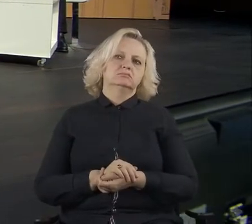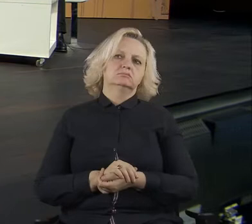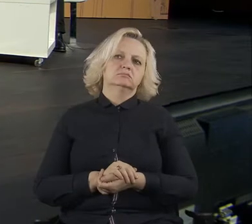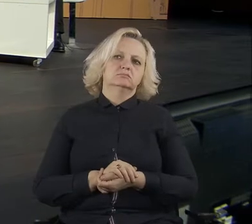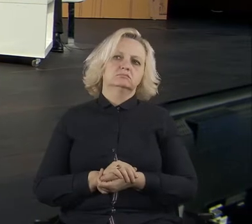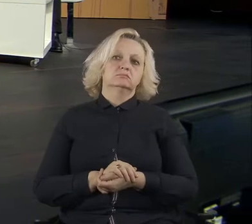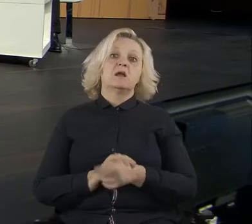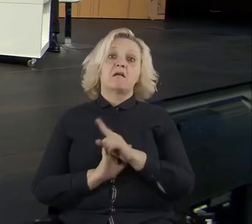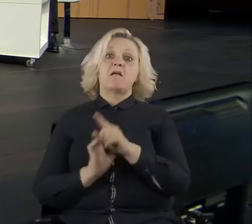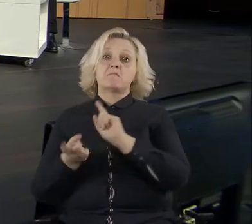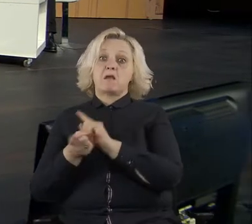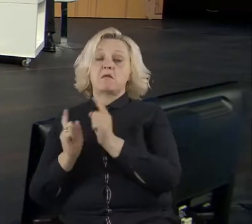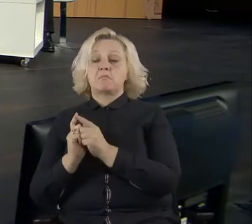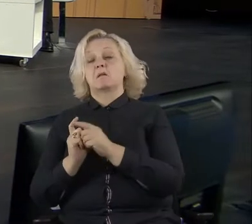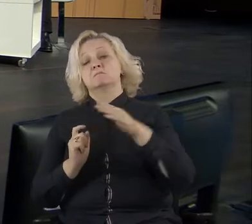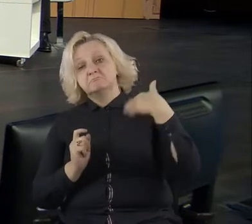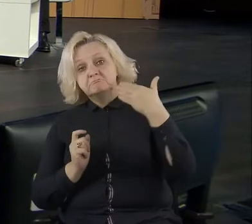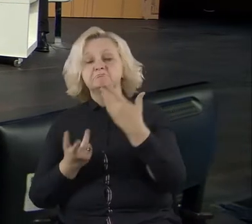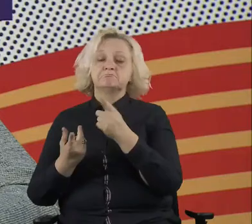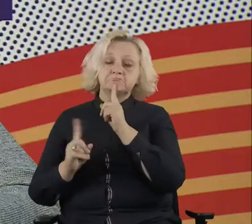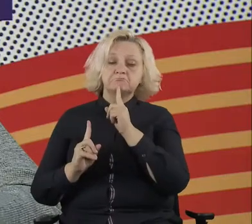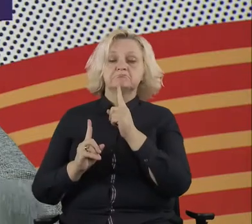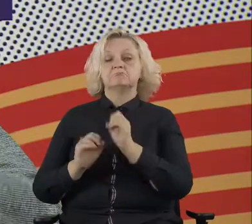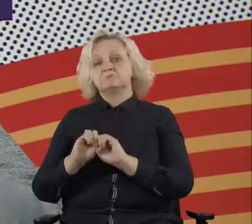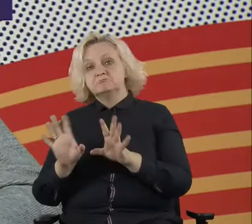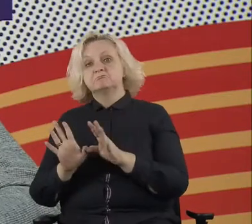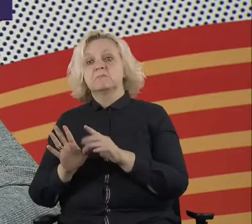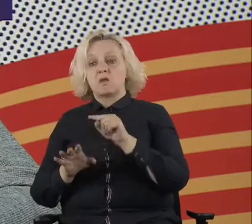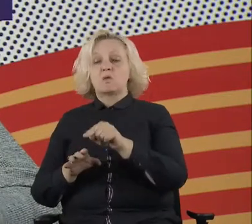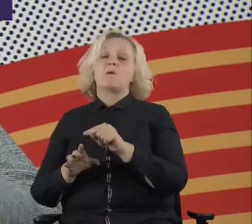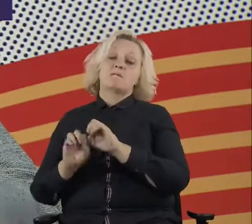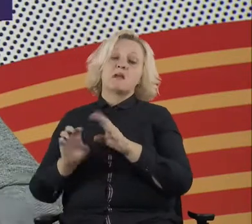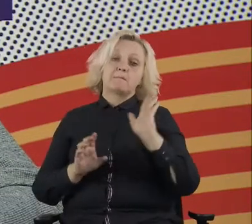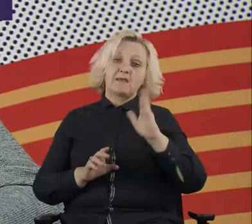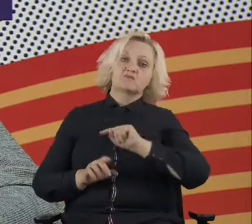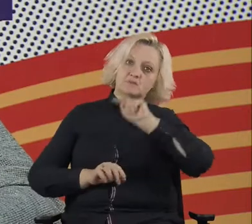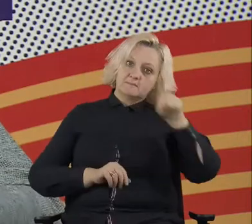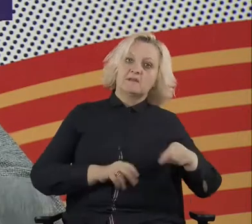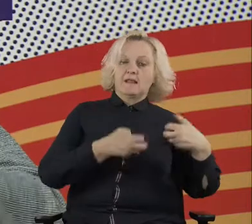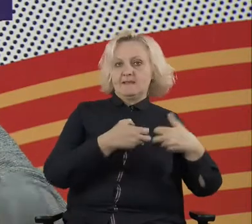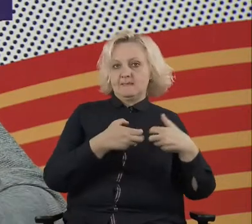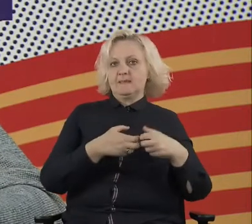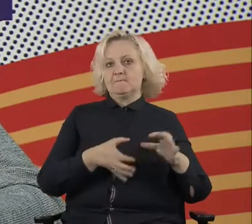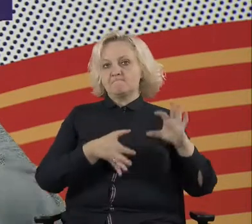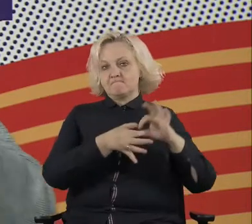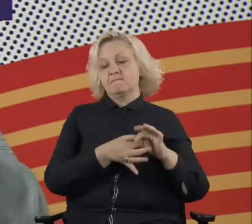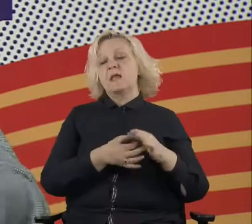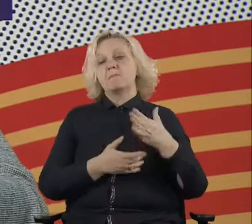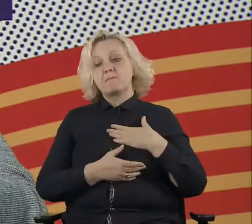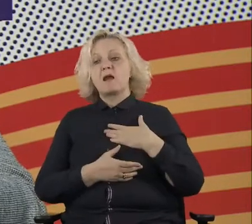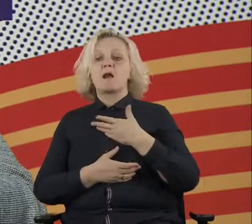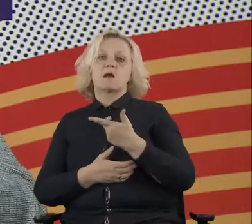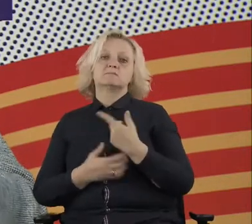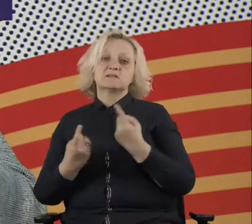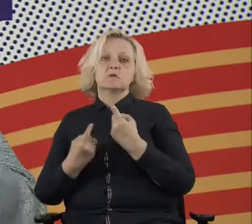full loop of offline and online. So it was understanding like participation is an hybrid. Like you shouldn't, of course there